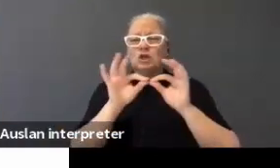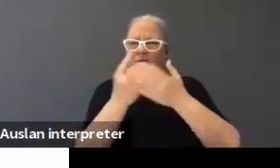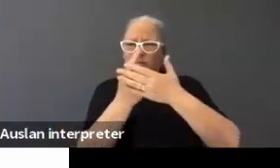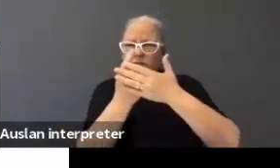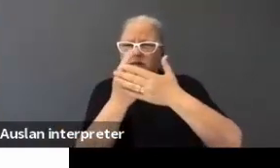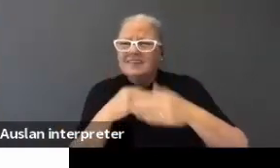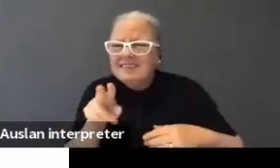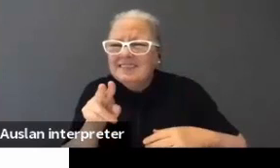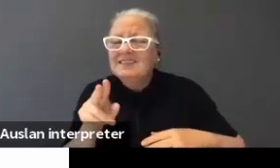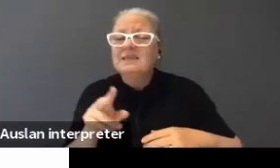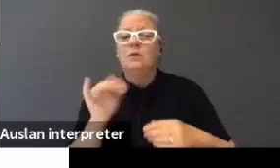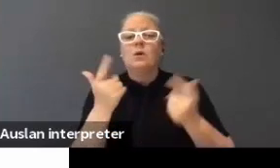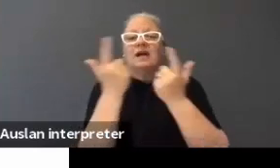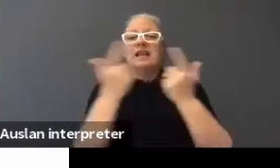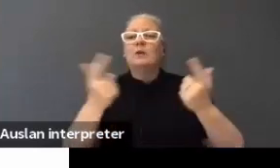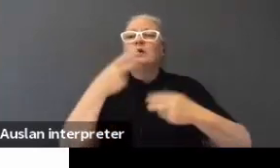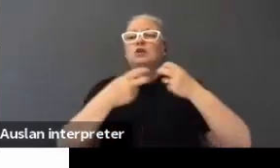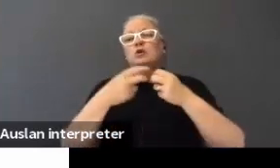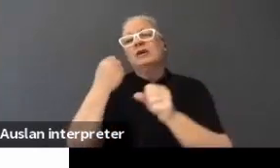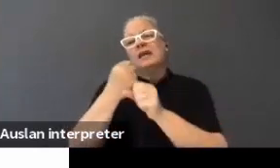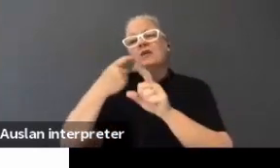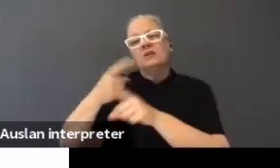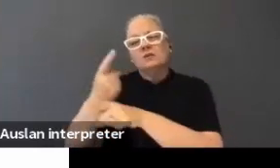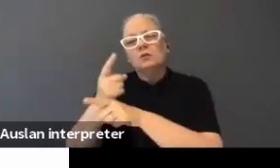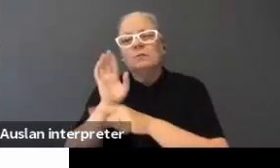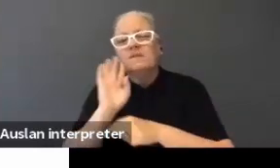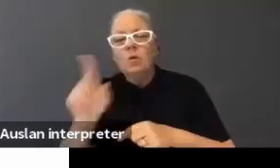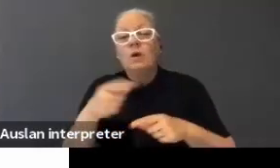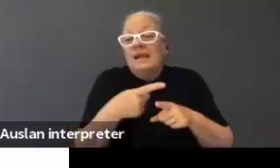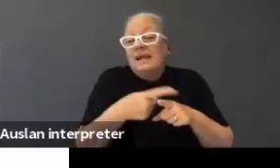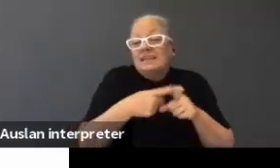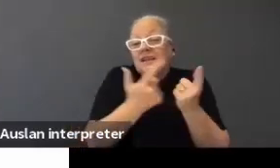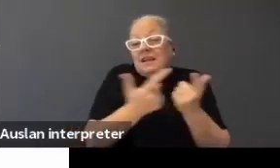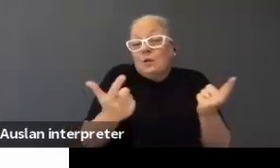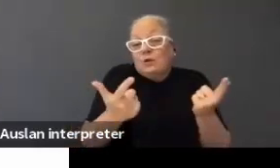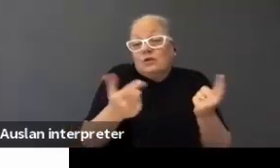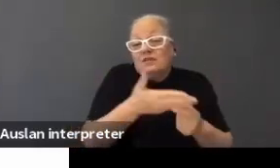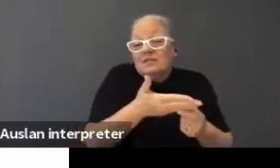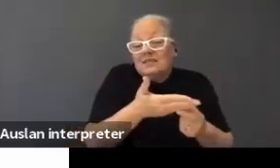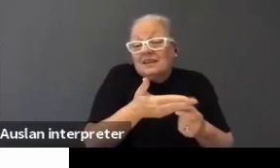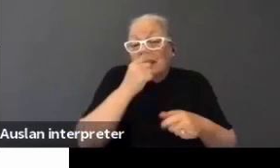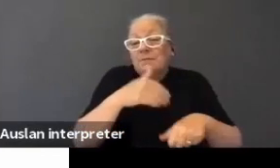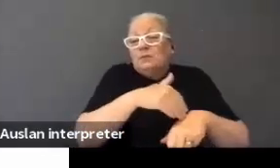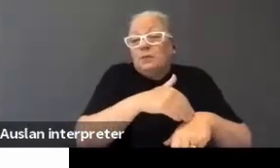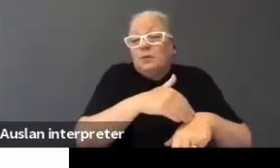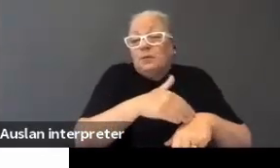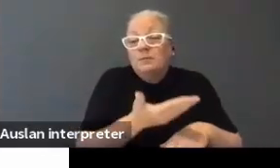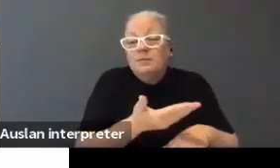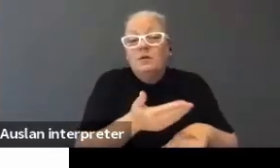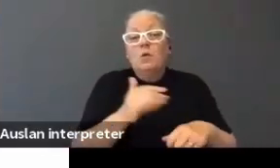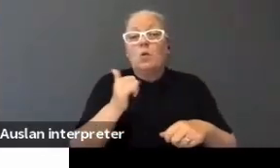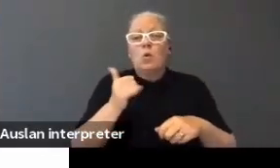Language issues was mentioned by Gary as well. English language issues, whether it's also new